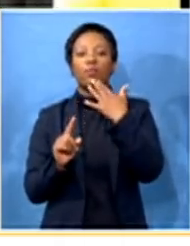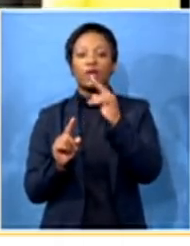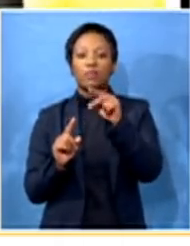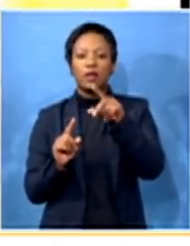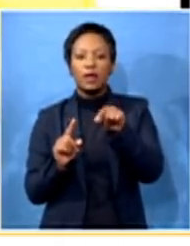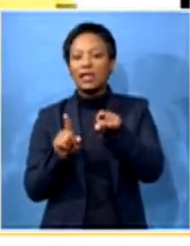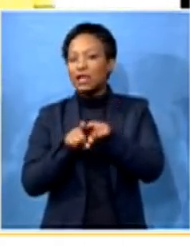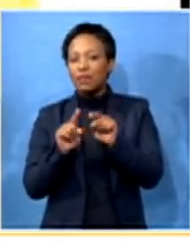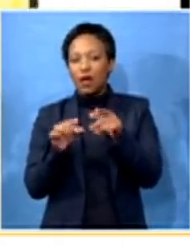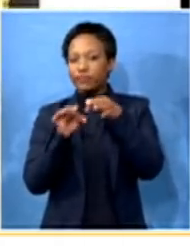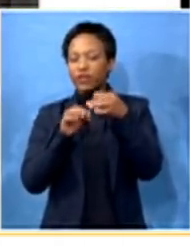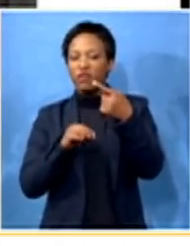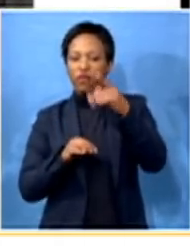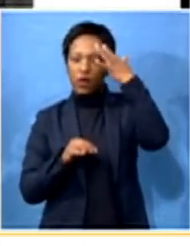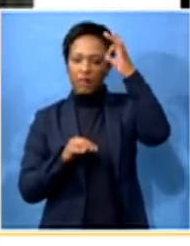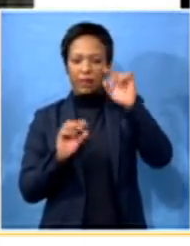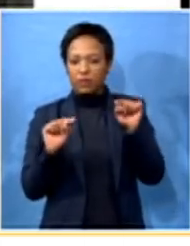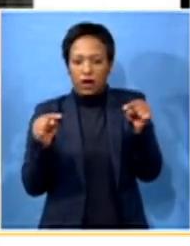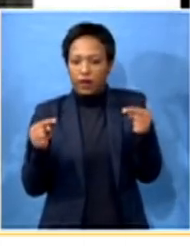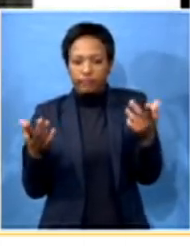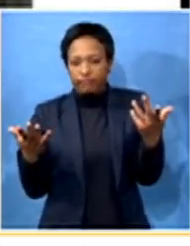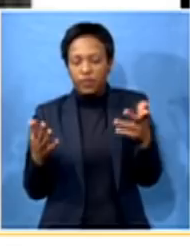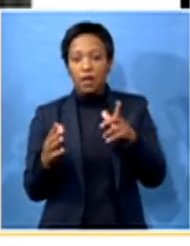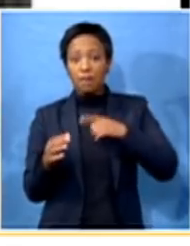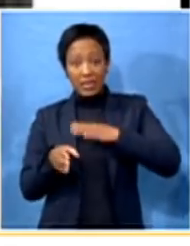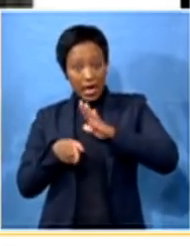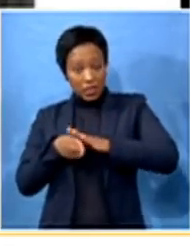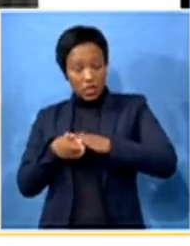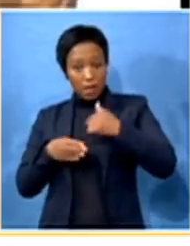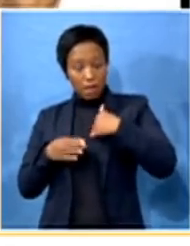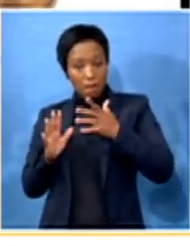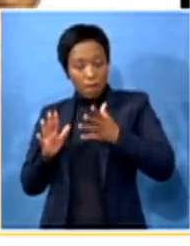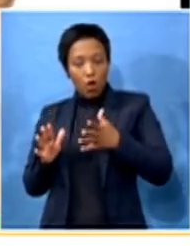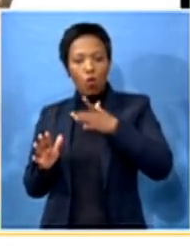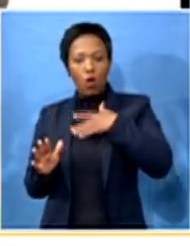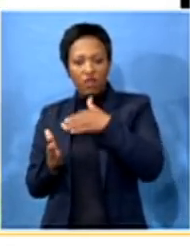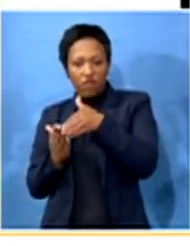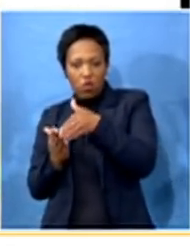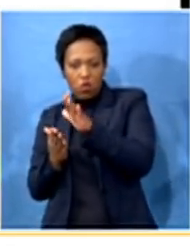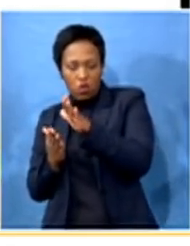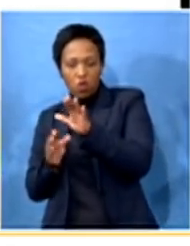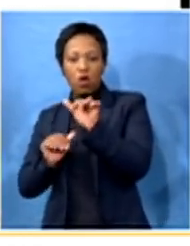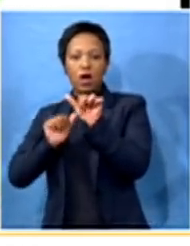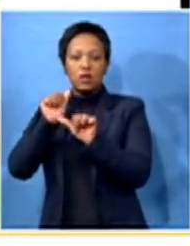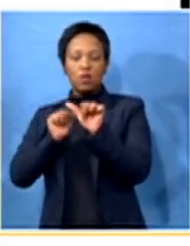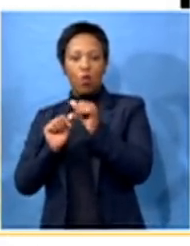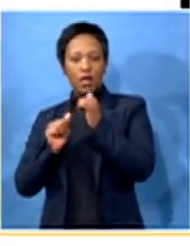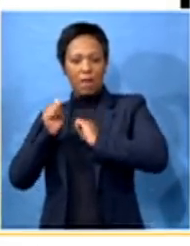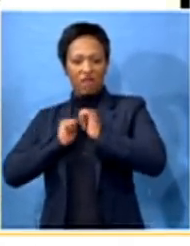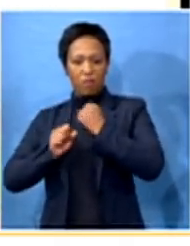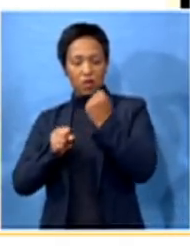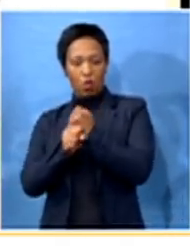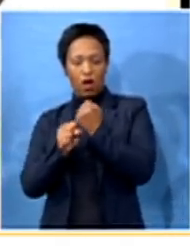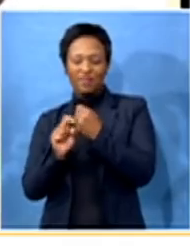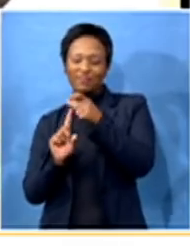state. So, is not the only, there is not the reason paramount in our assessment of her performance as a